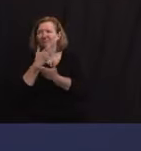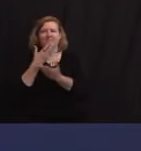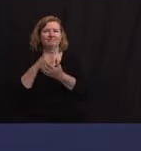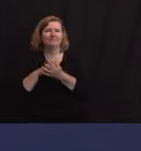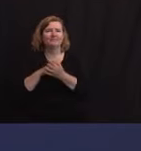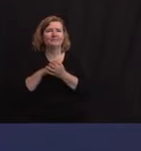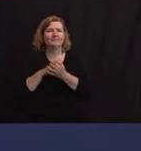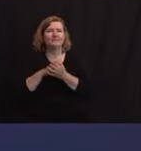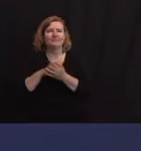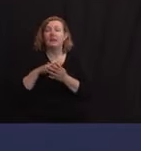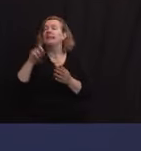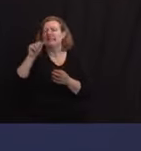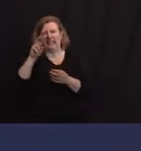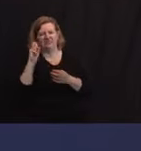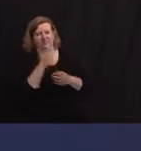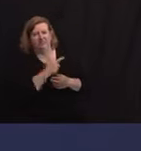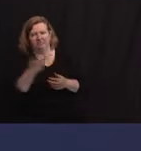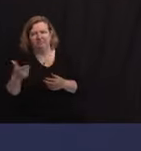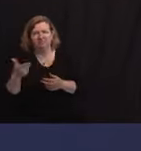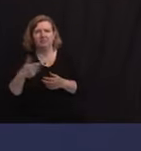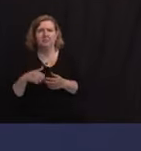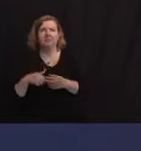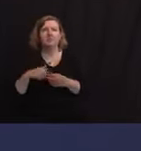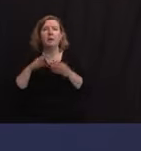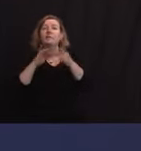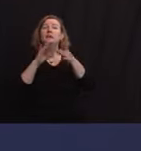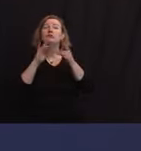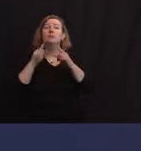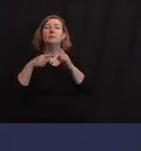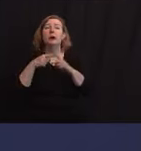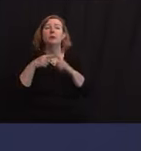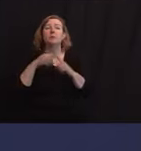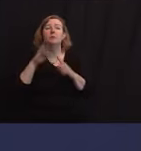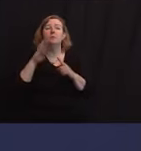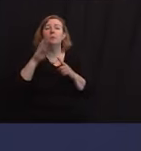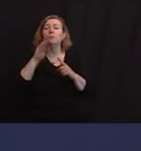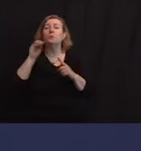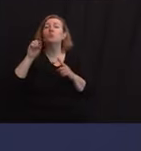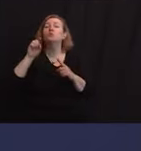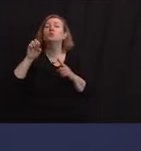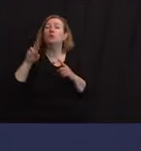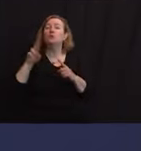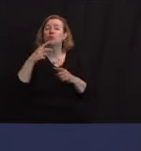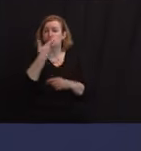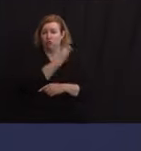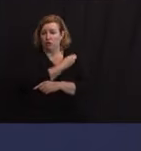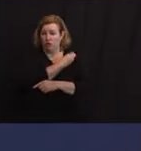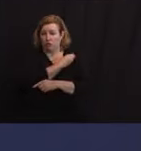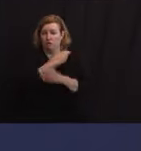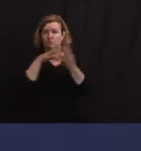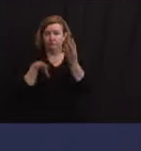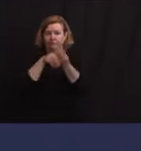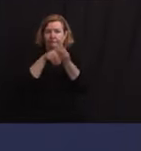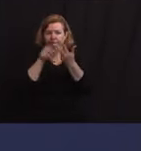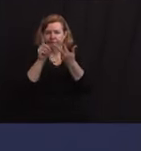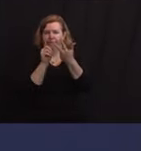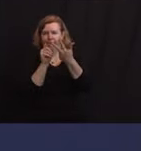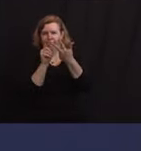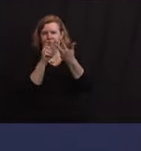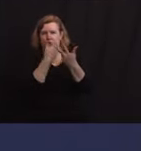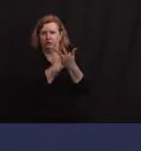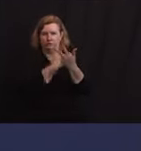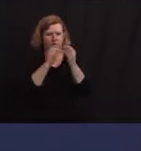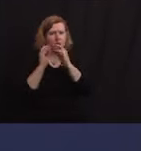Governor, with the recent talk about booster shots being developed that may be needed annually, there is increasing chatter, we have noticed,